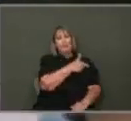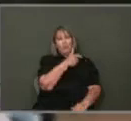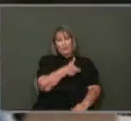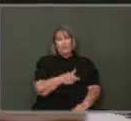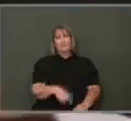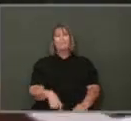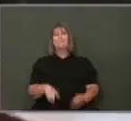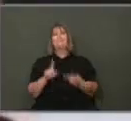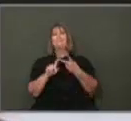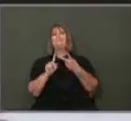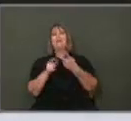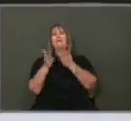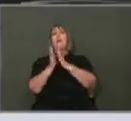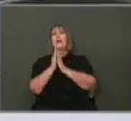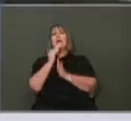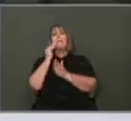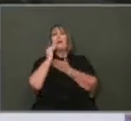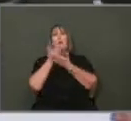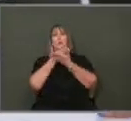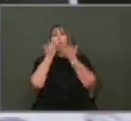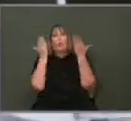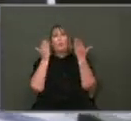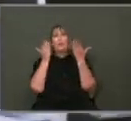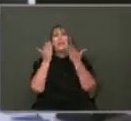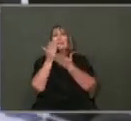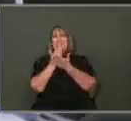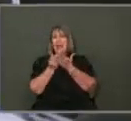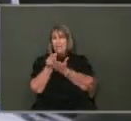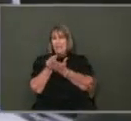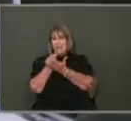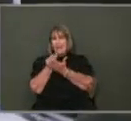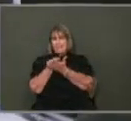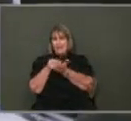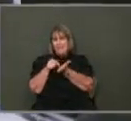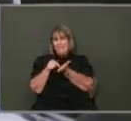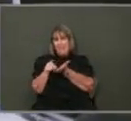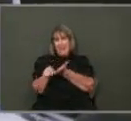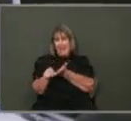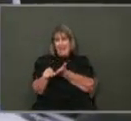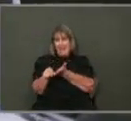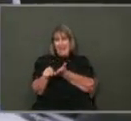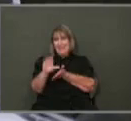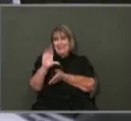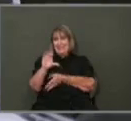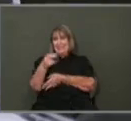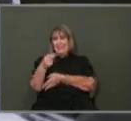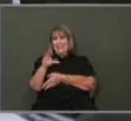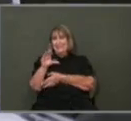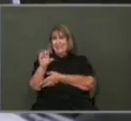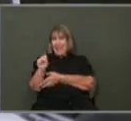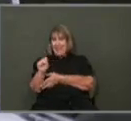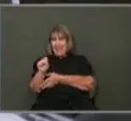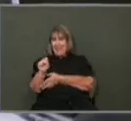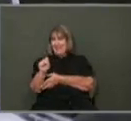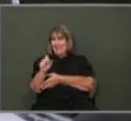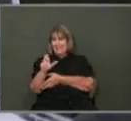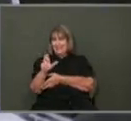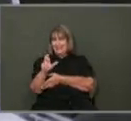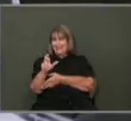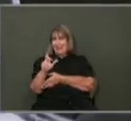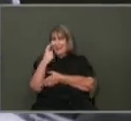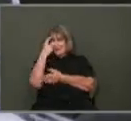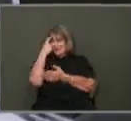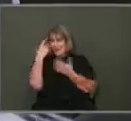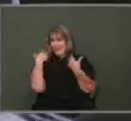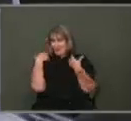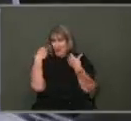Is any of that money going to go to MedCom or CHCS to fund behavioral health, like the hospitals? So, Mel, do you want to talk about that? We have